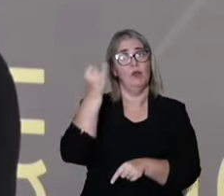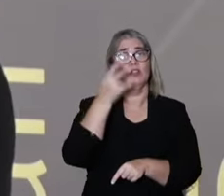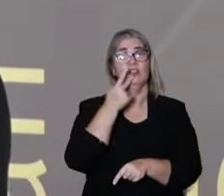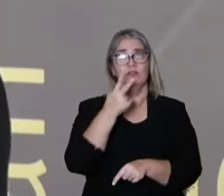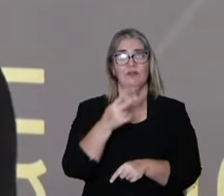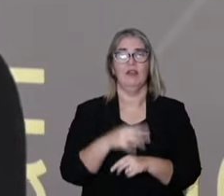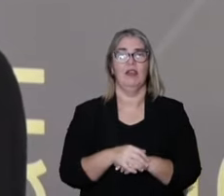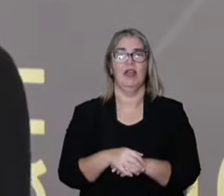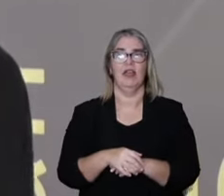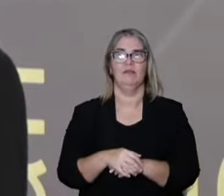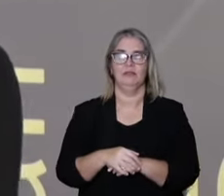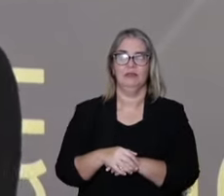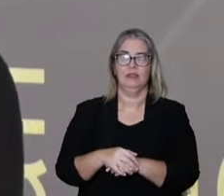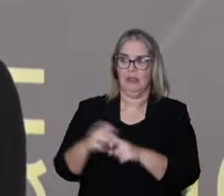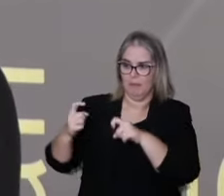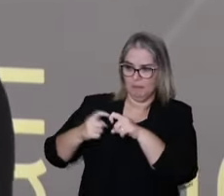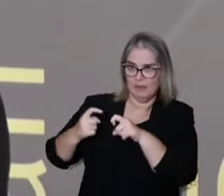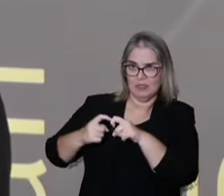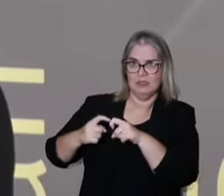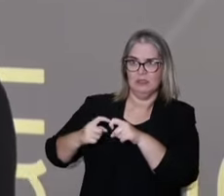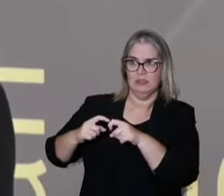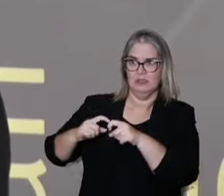It's important to say that besides